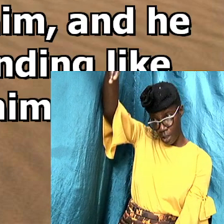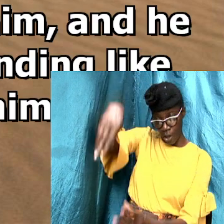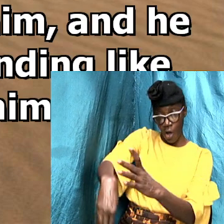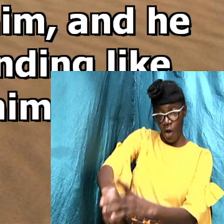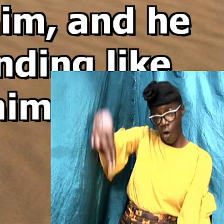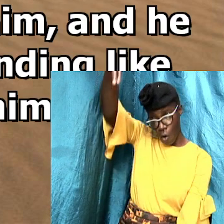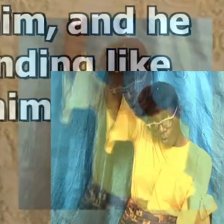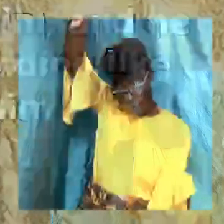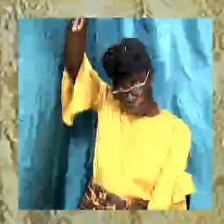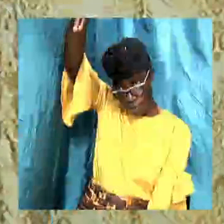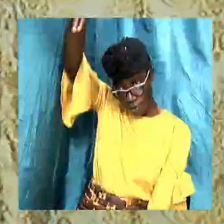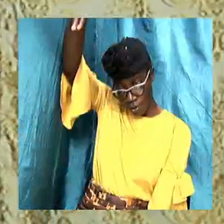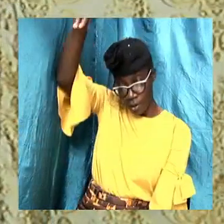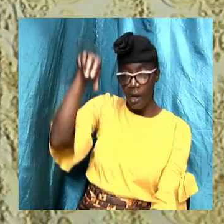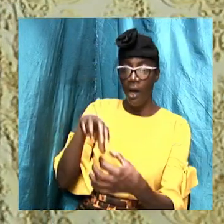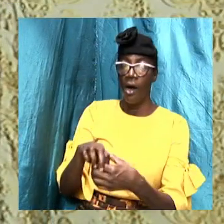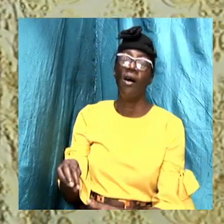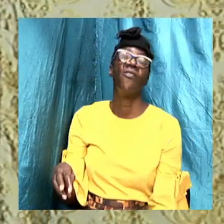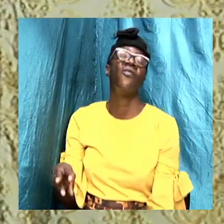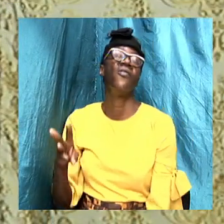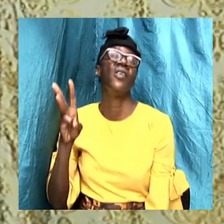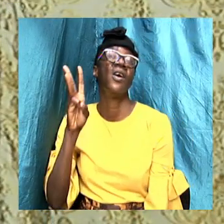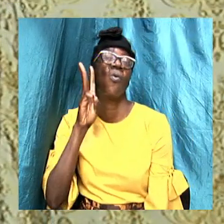out of the water